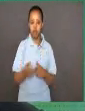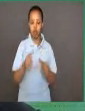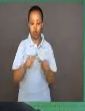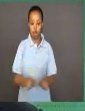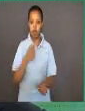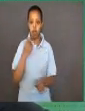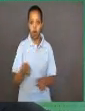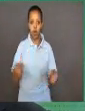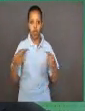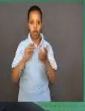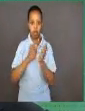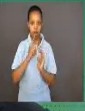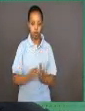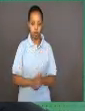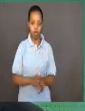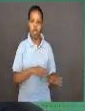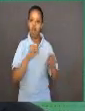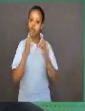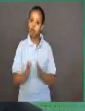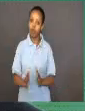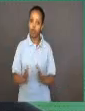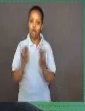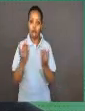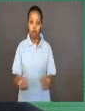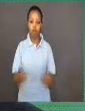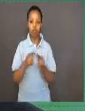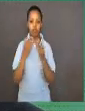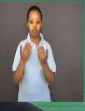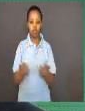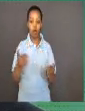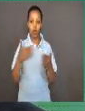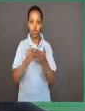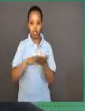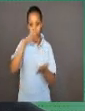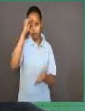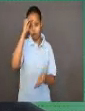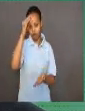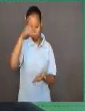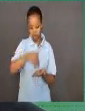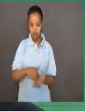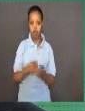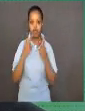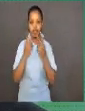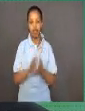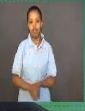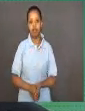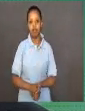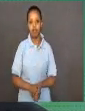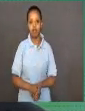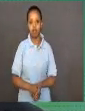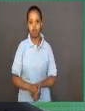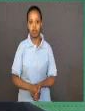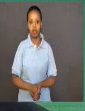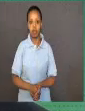Students, let us review what we have just learned. For